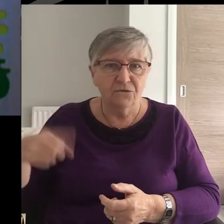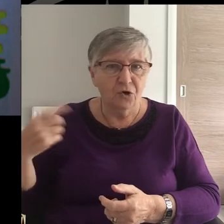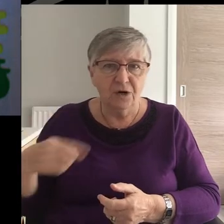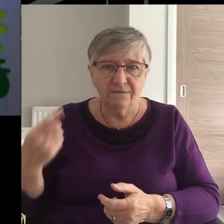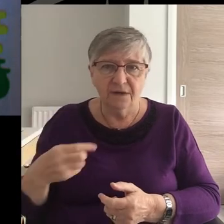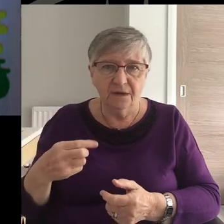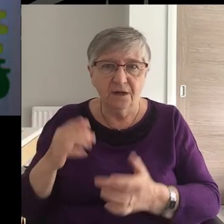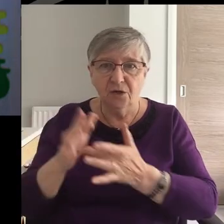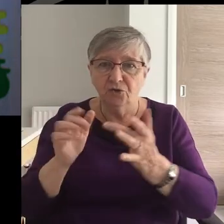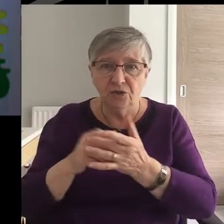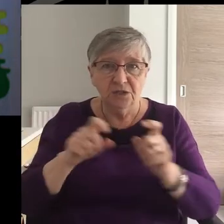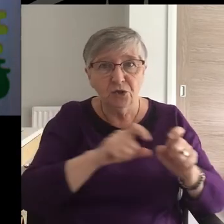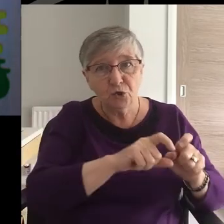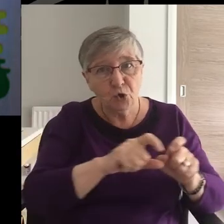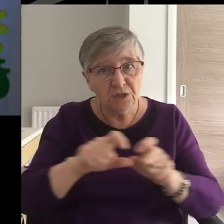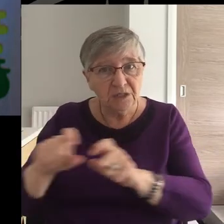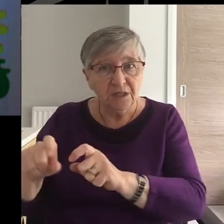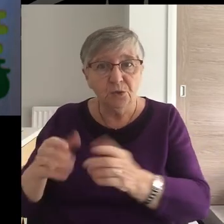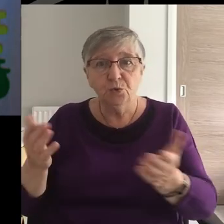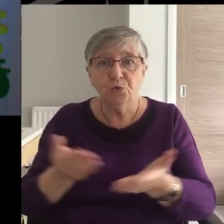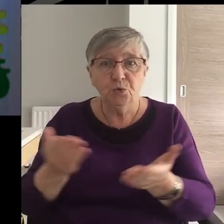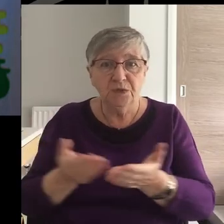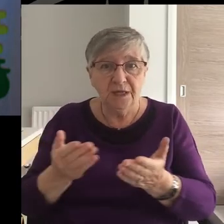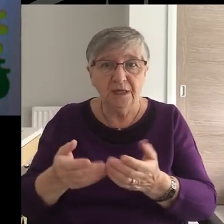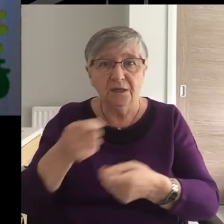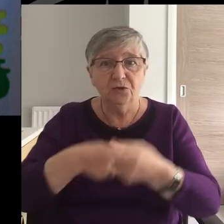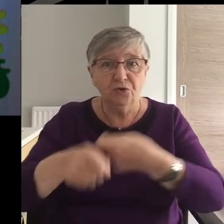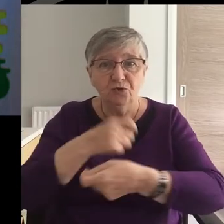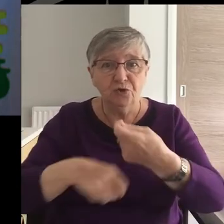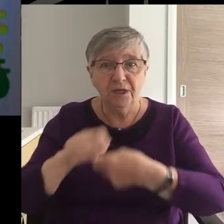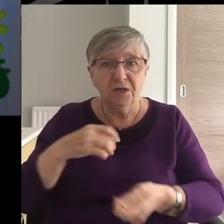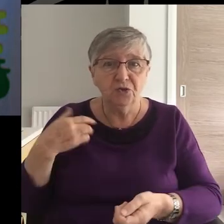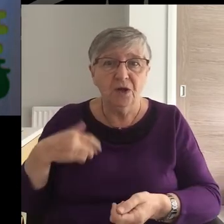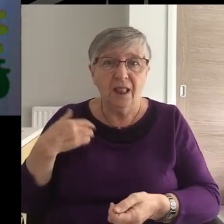continues today to change lives.